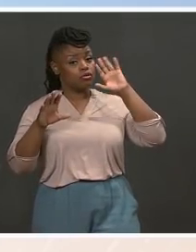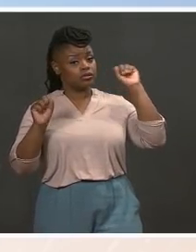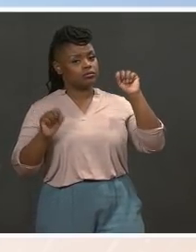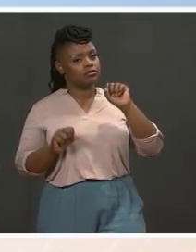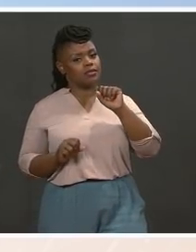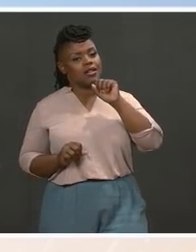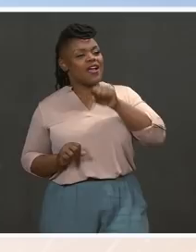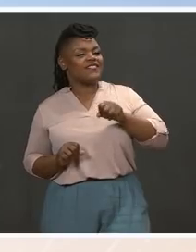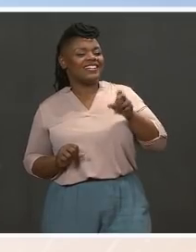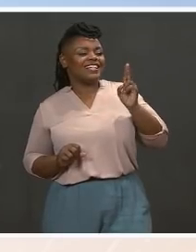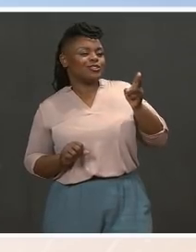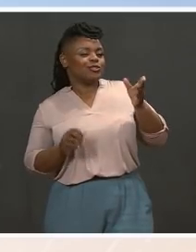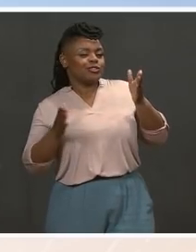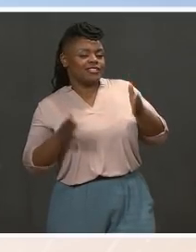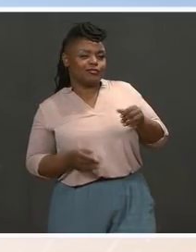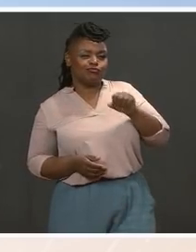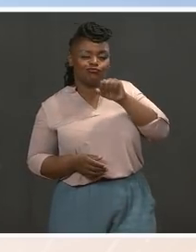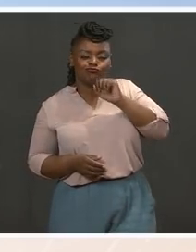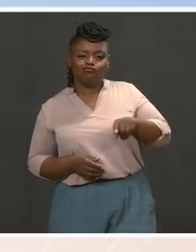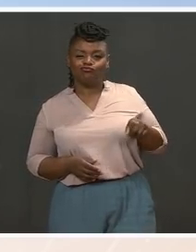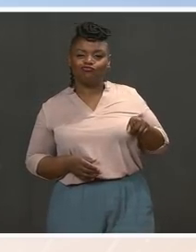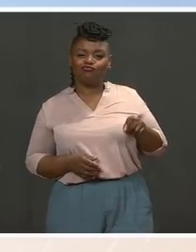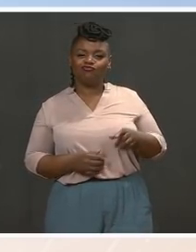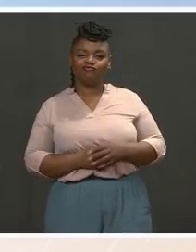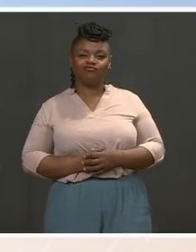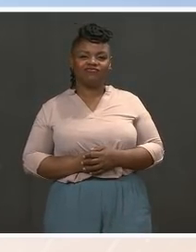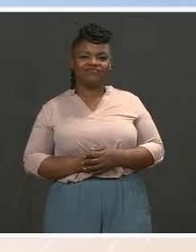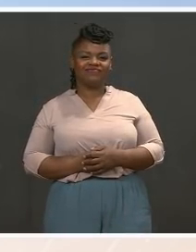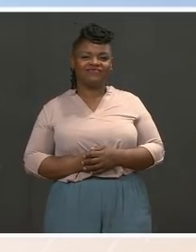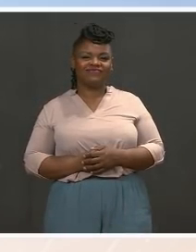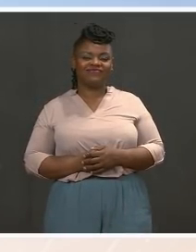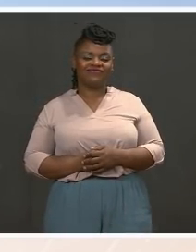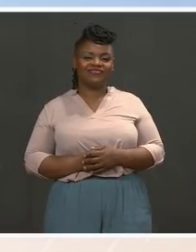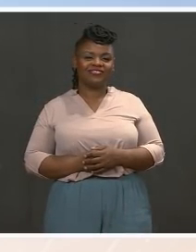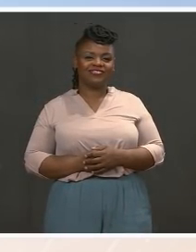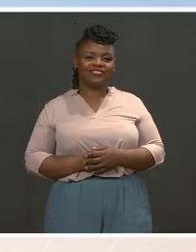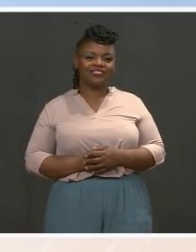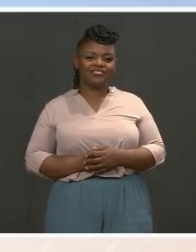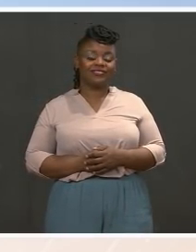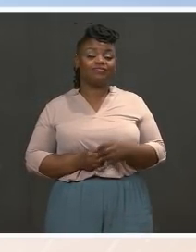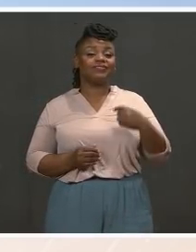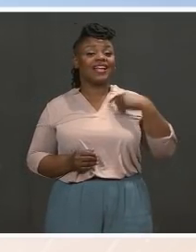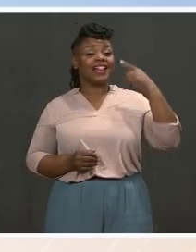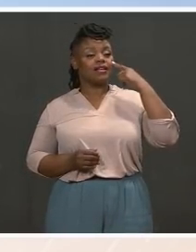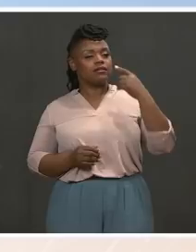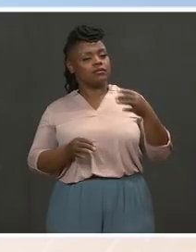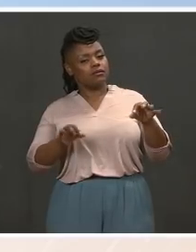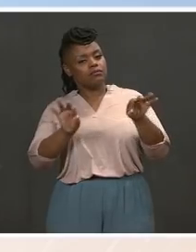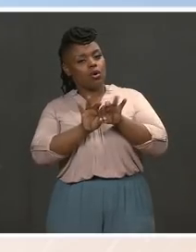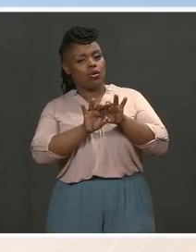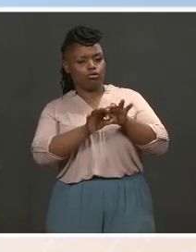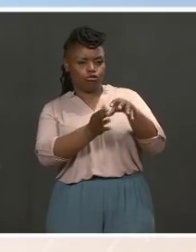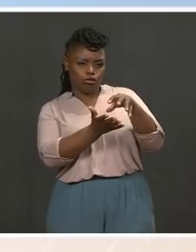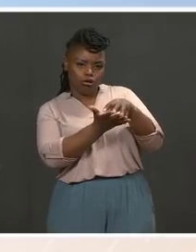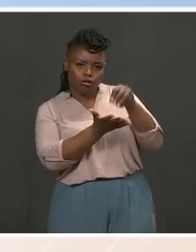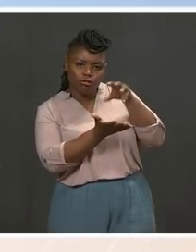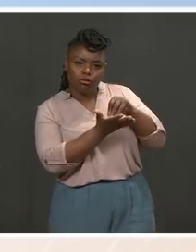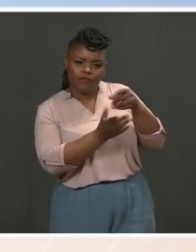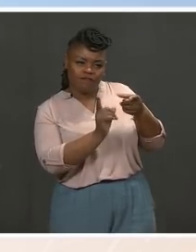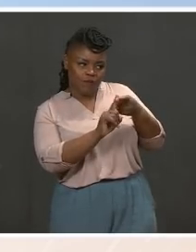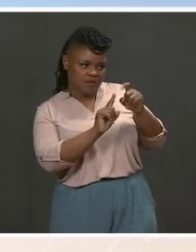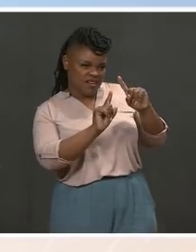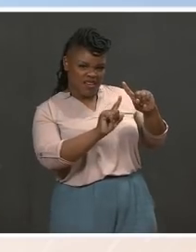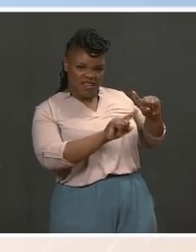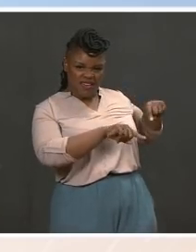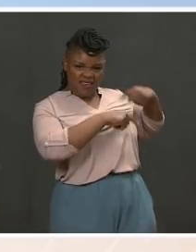those from this is my second president working for. And, you know, I think it's important to learn from what worked and didn't work